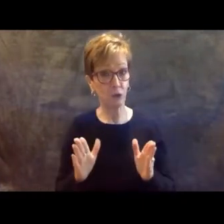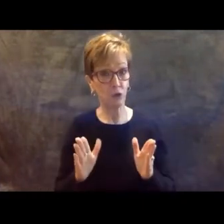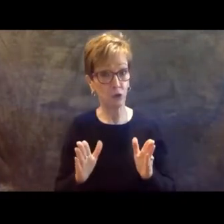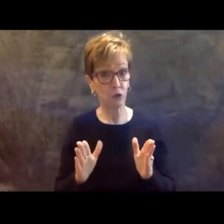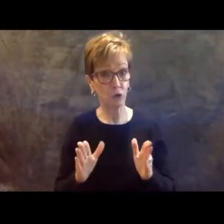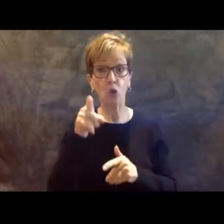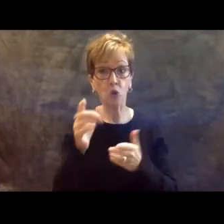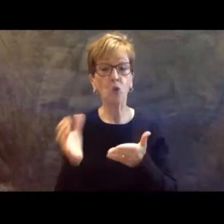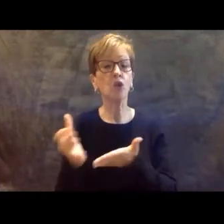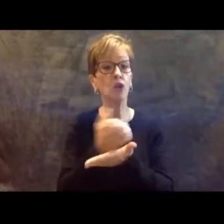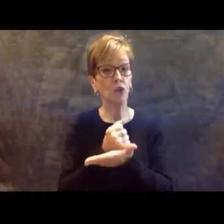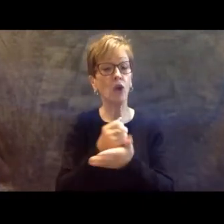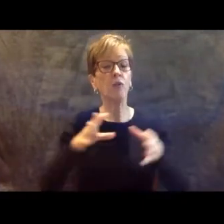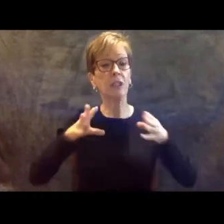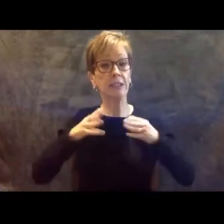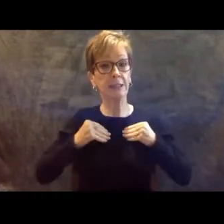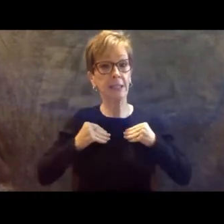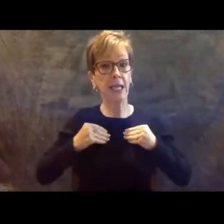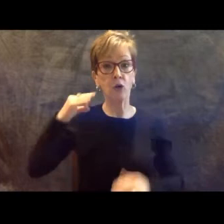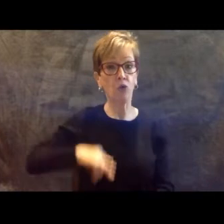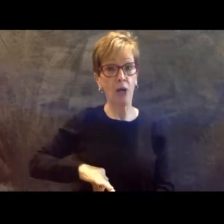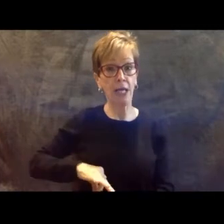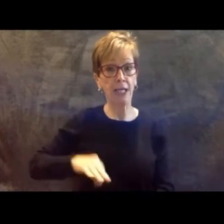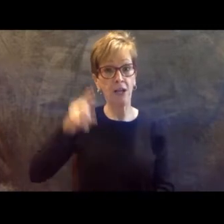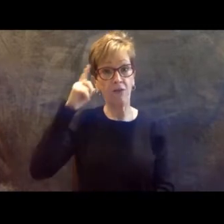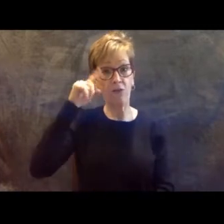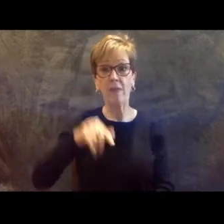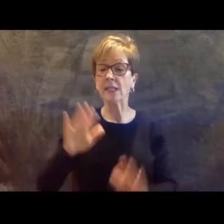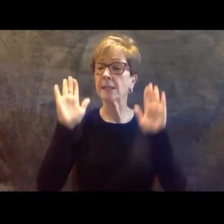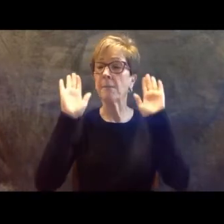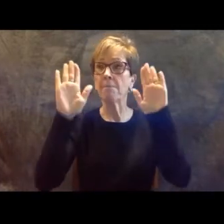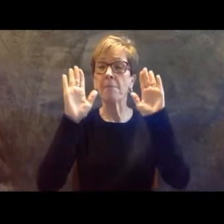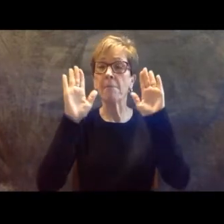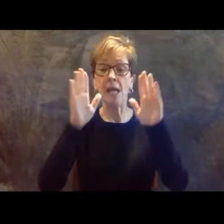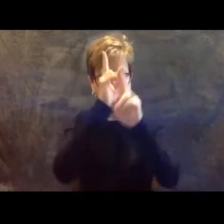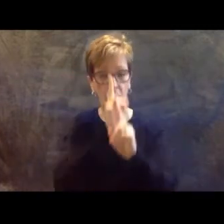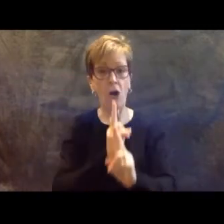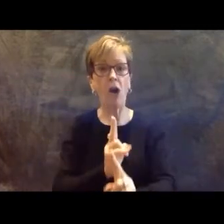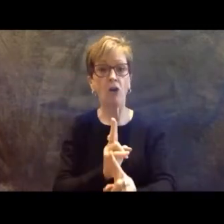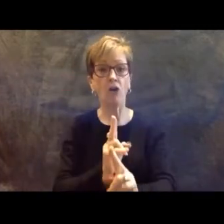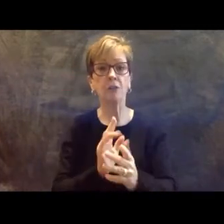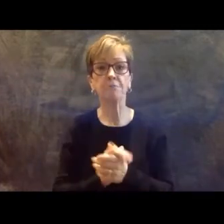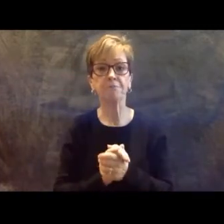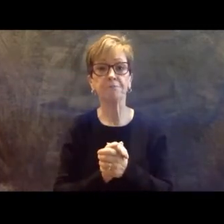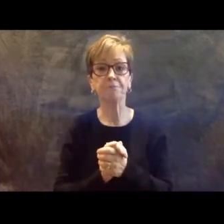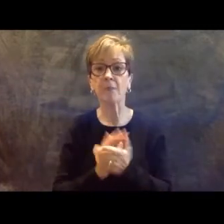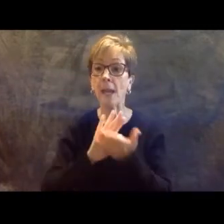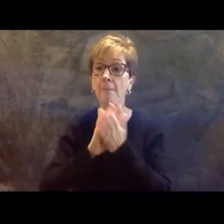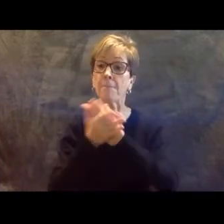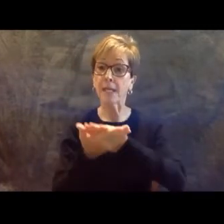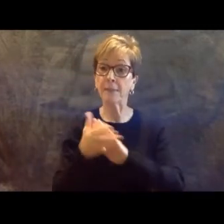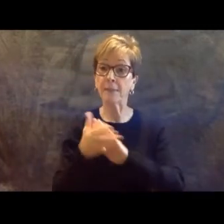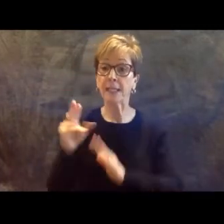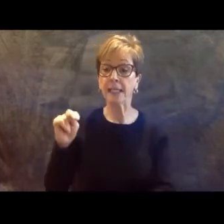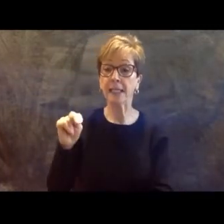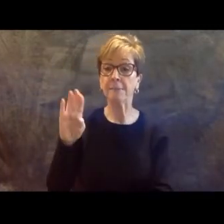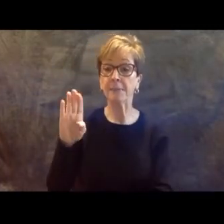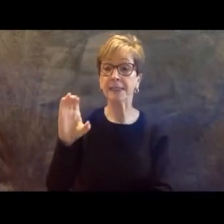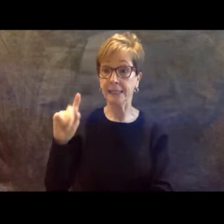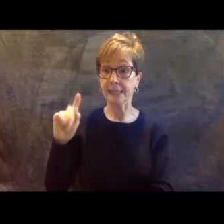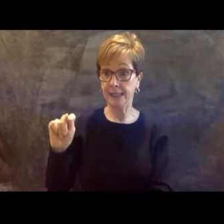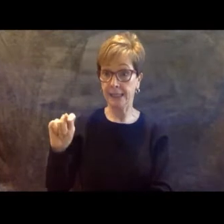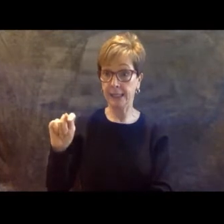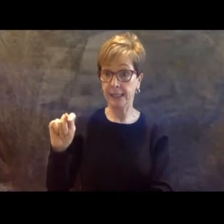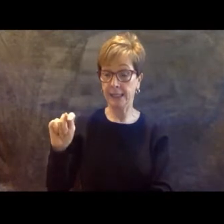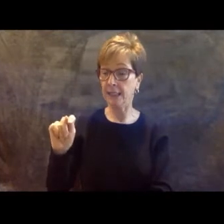for this amazing honor. Becoming an NBCT is a transformative